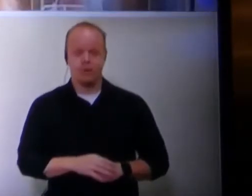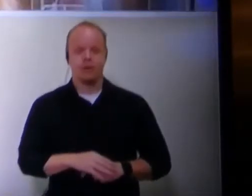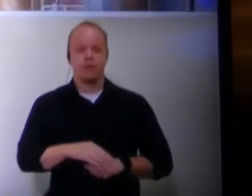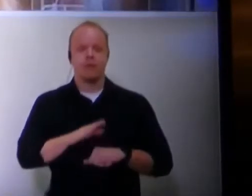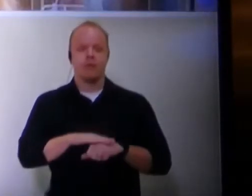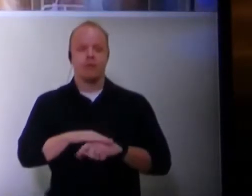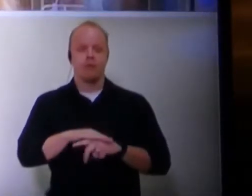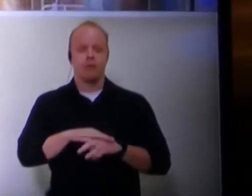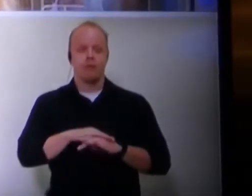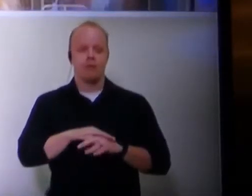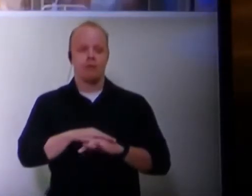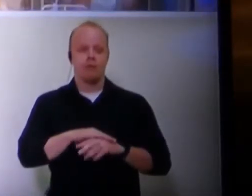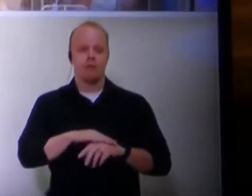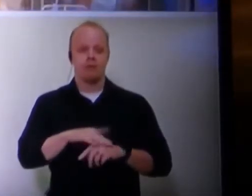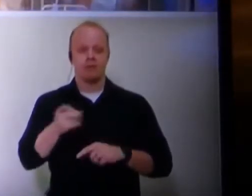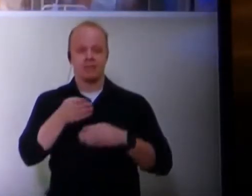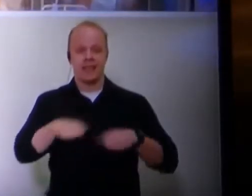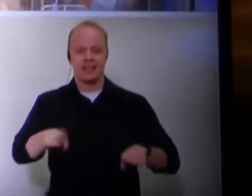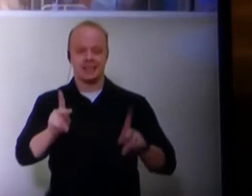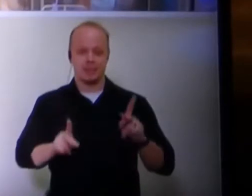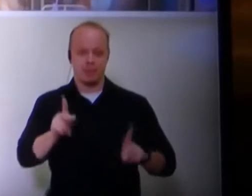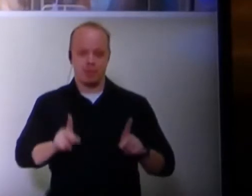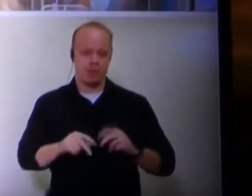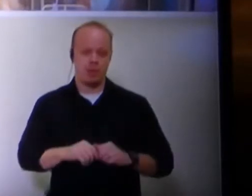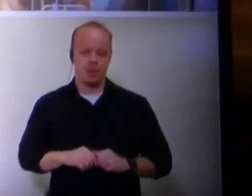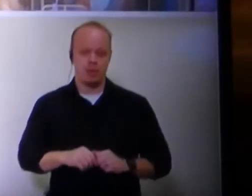silencing people,